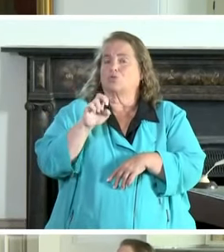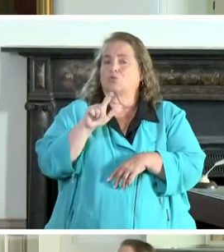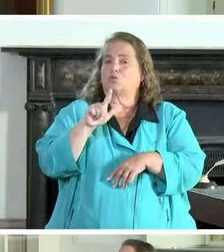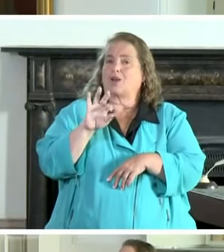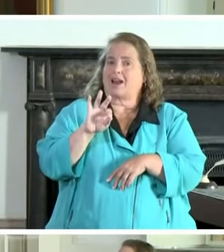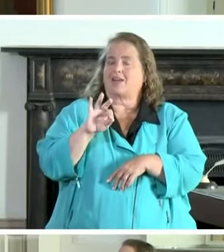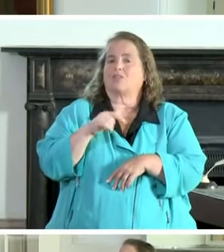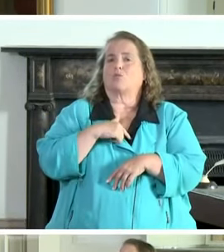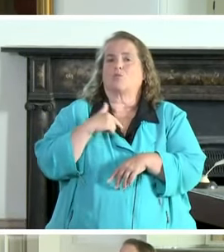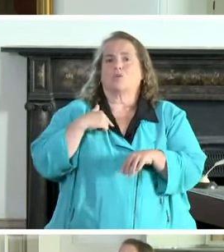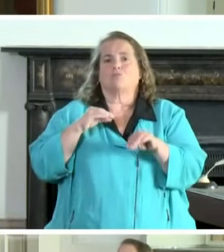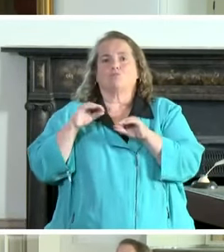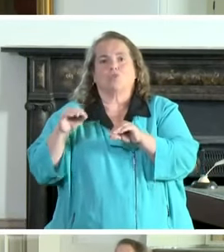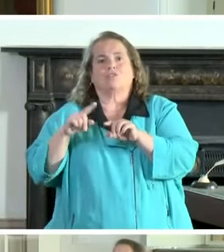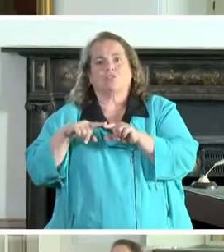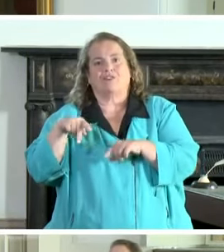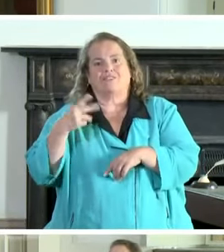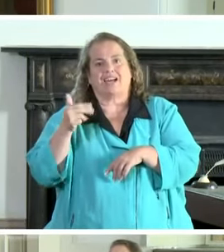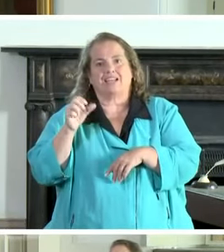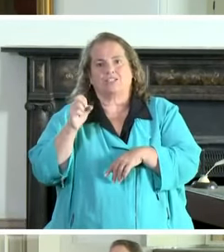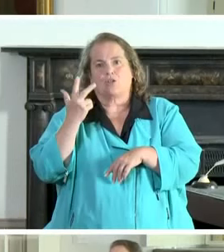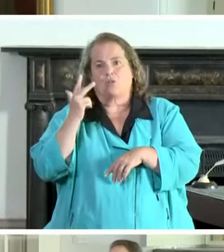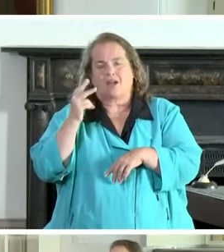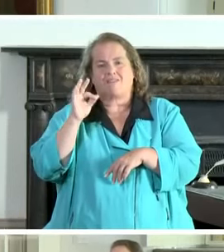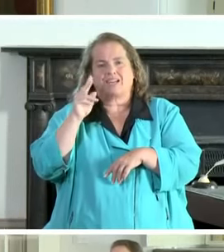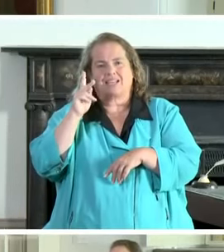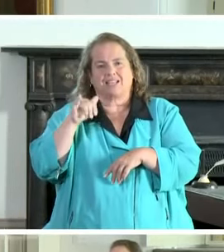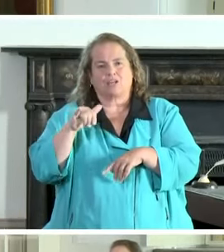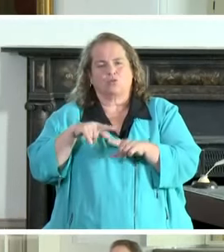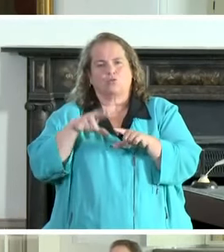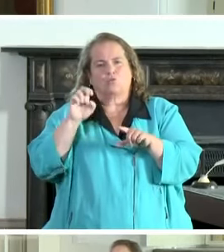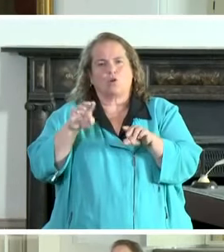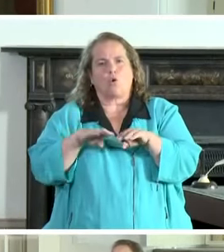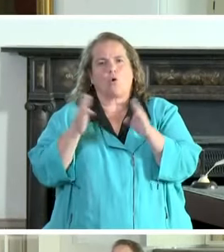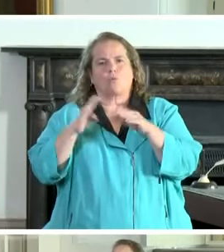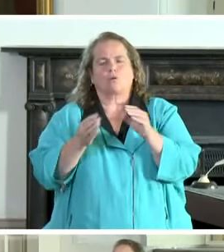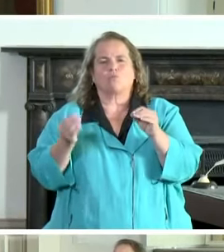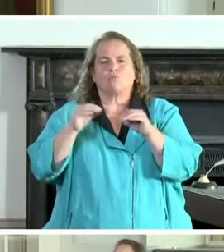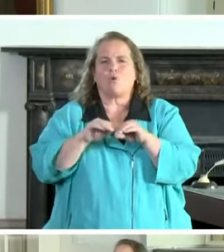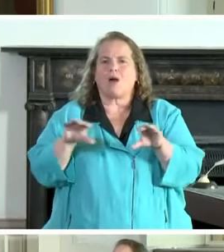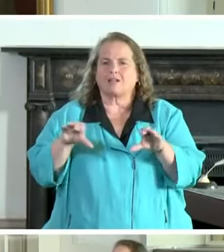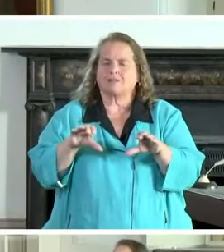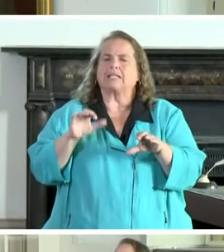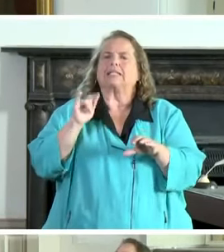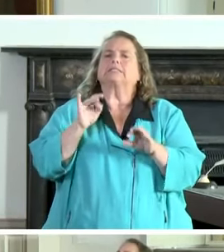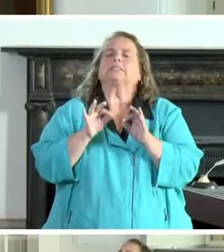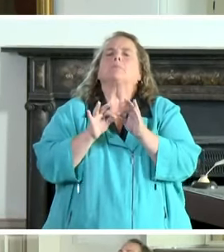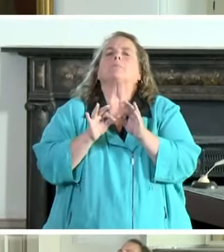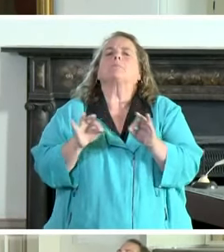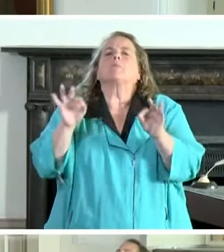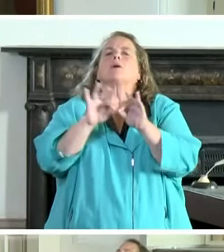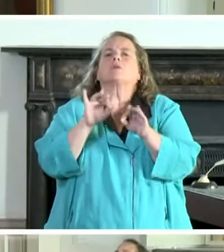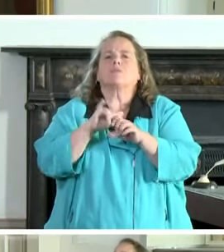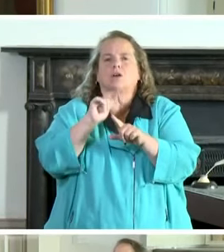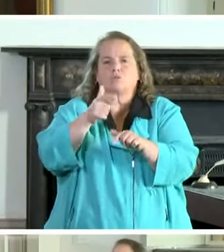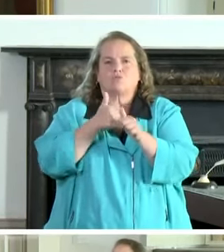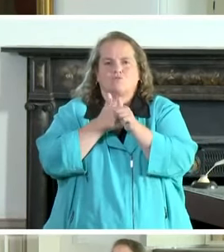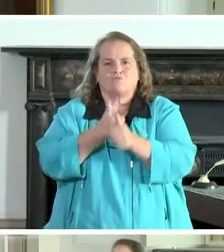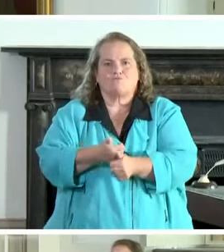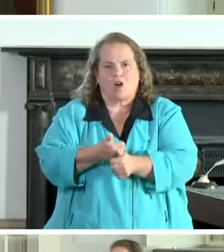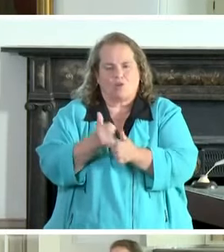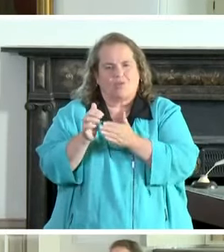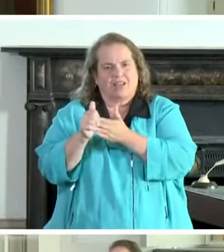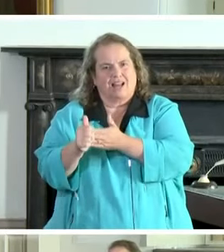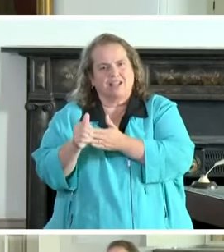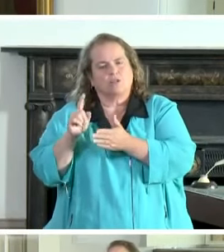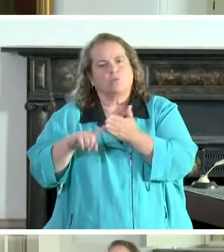to phase three in kentucky for reopening more activities it's absolutely imperative that you follow the guidelines we've administered or that we've